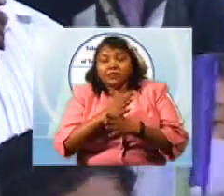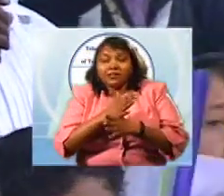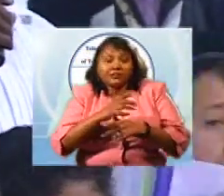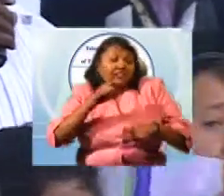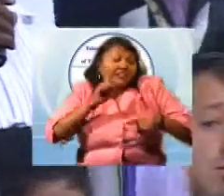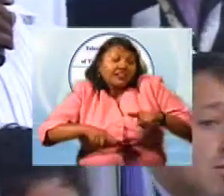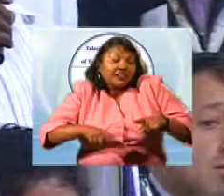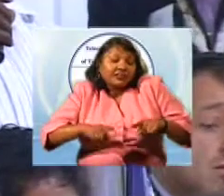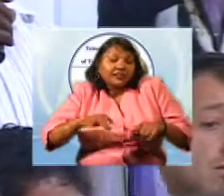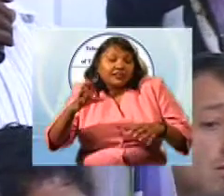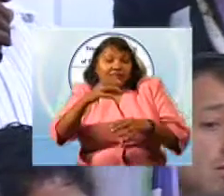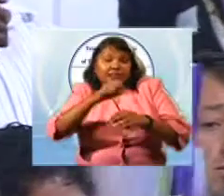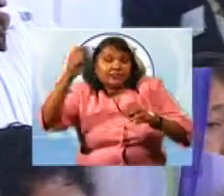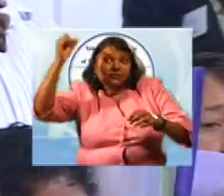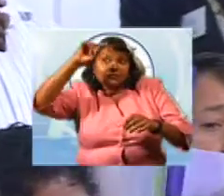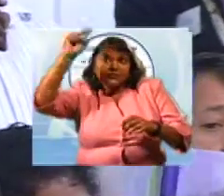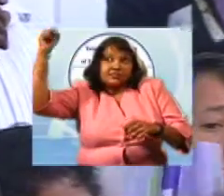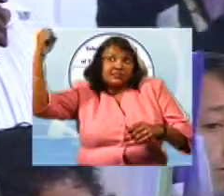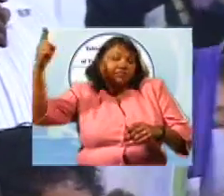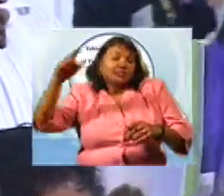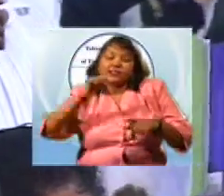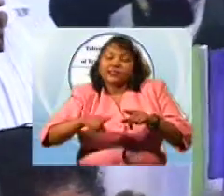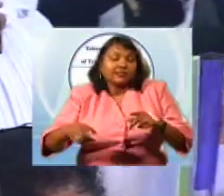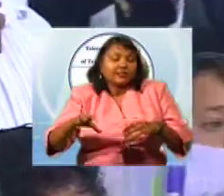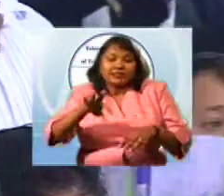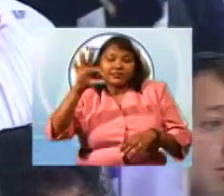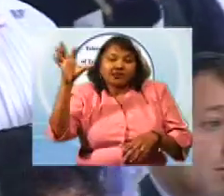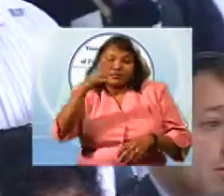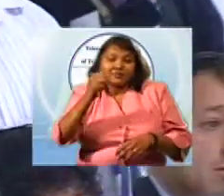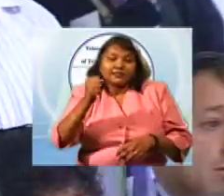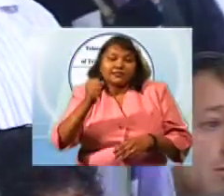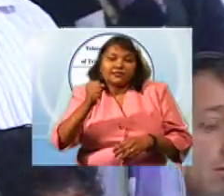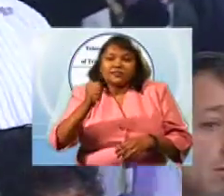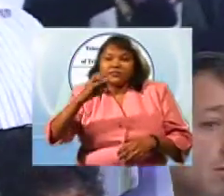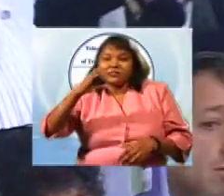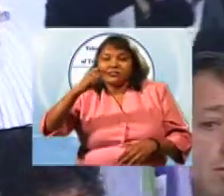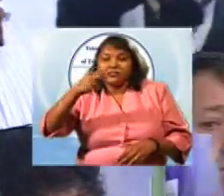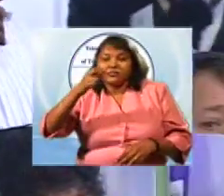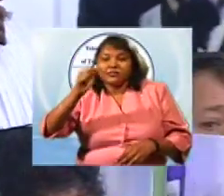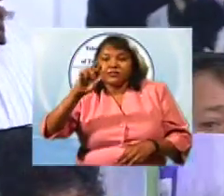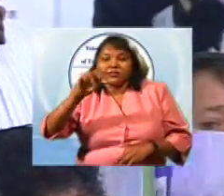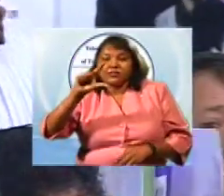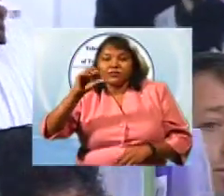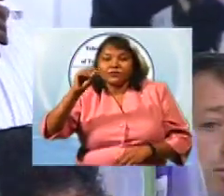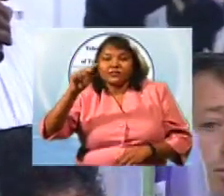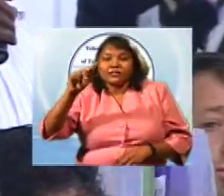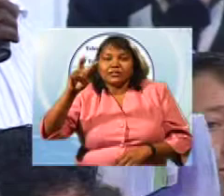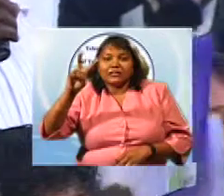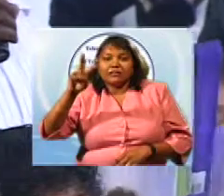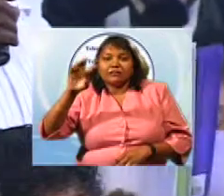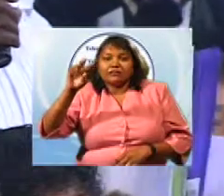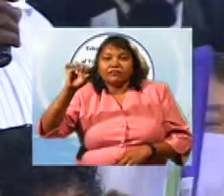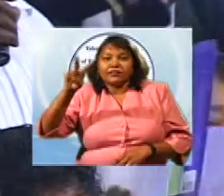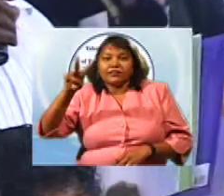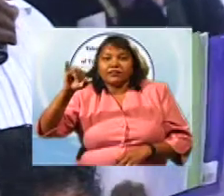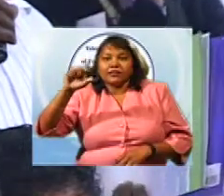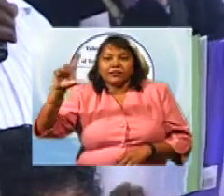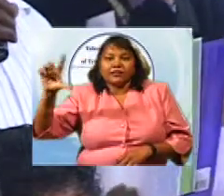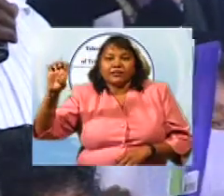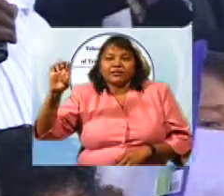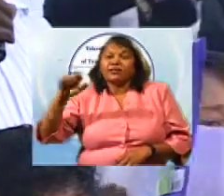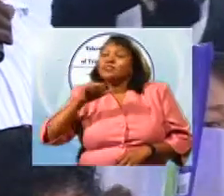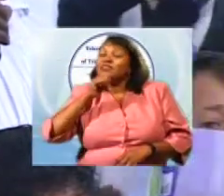can't reach Tobago. Charlotteville is one of the areas which is like Neverland, because